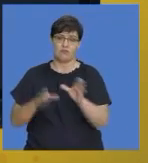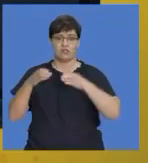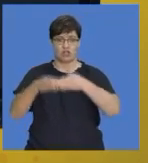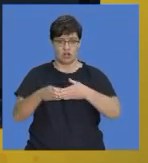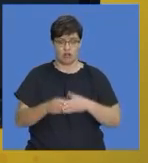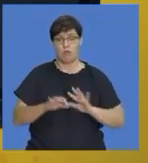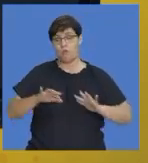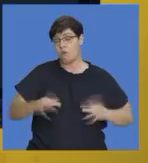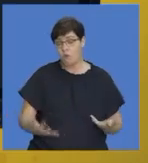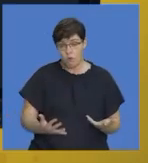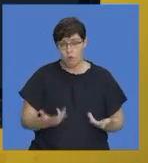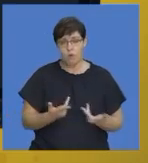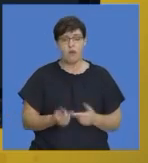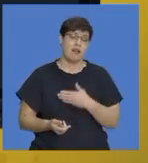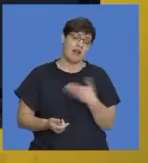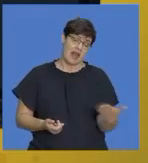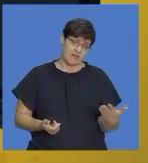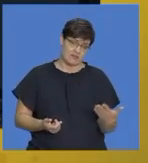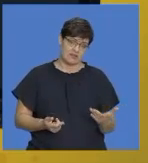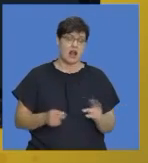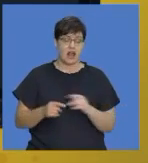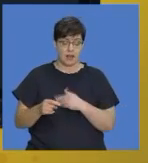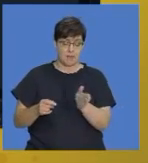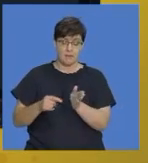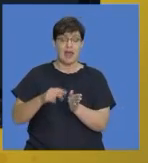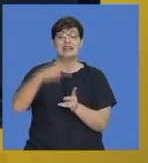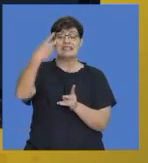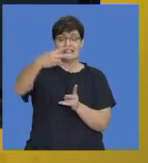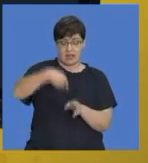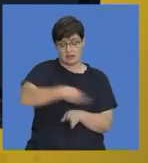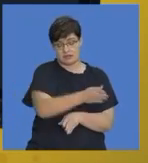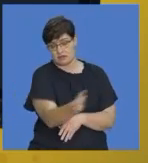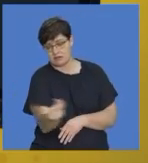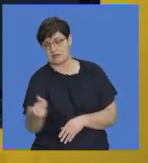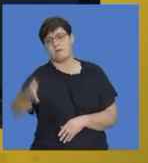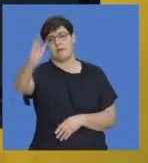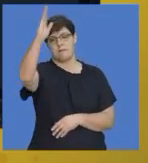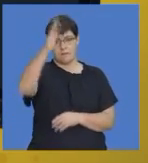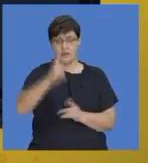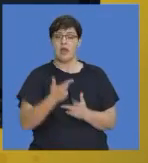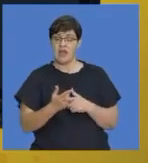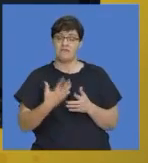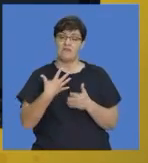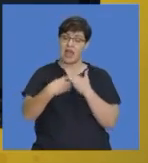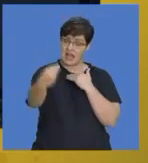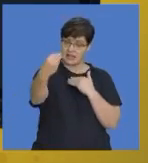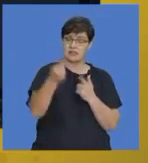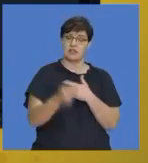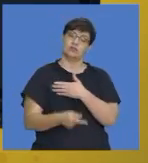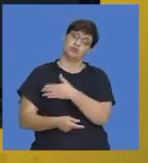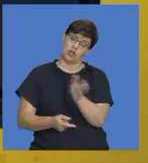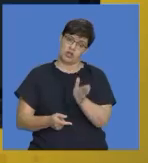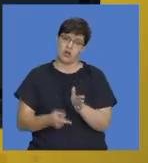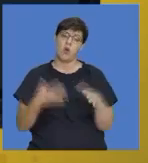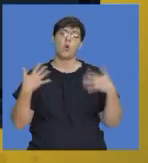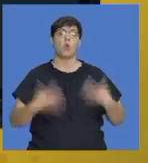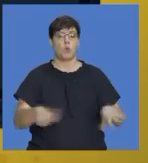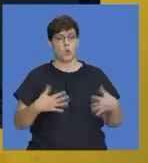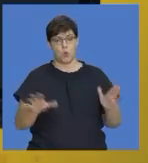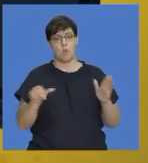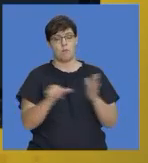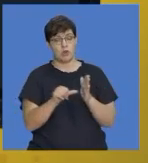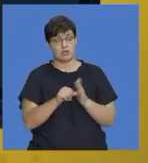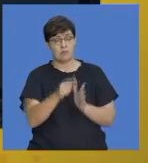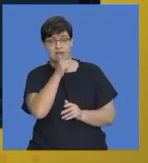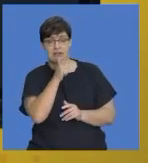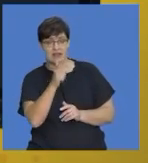left and take the second exit and obviously every time you take an exit or a turn it's very, very important to mention the name of